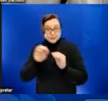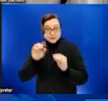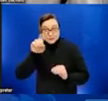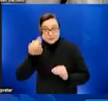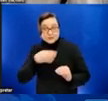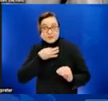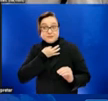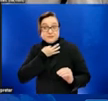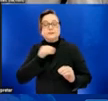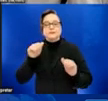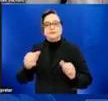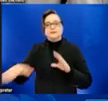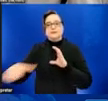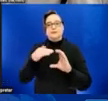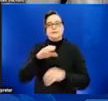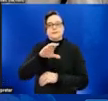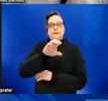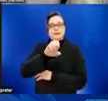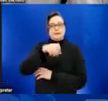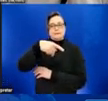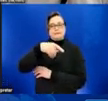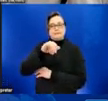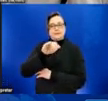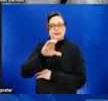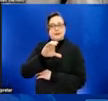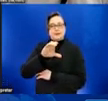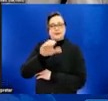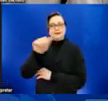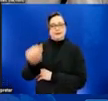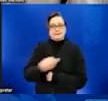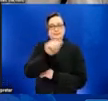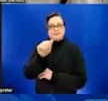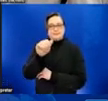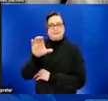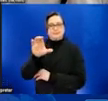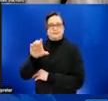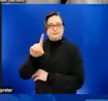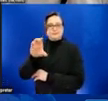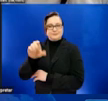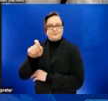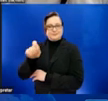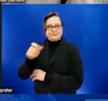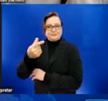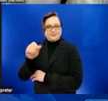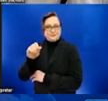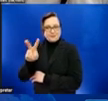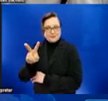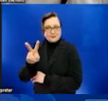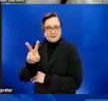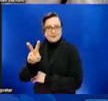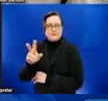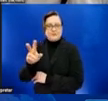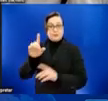at epic at CDC.gov. And we will route those questions as appropriate. I